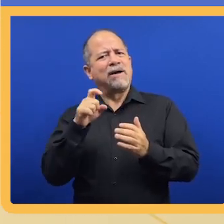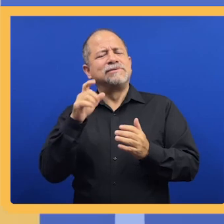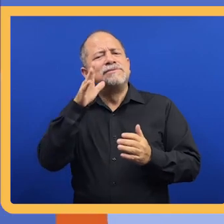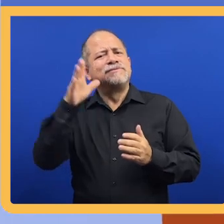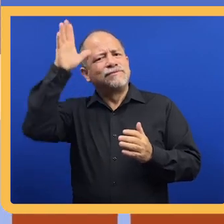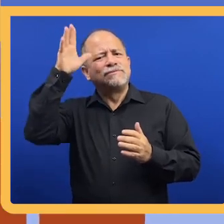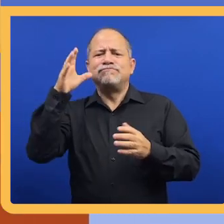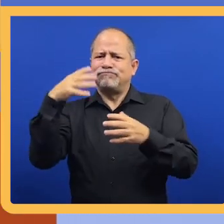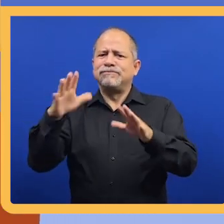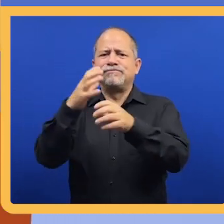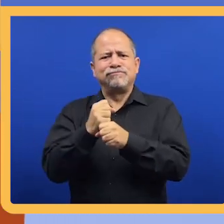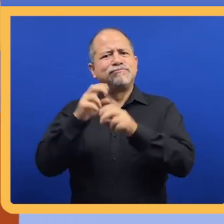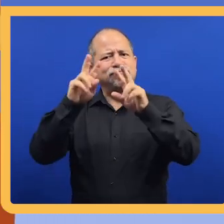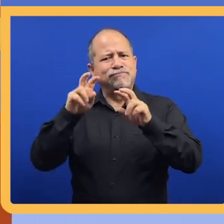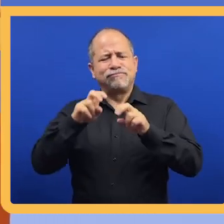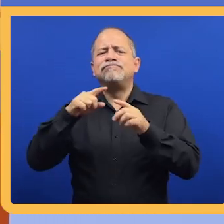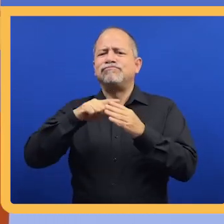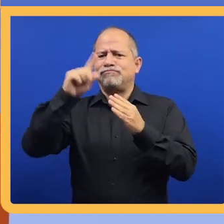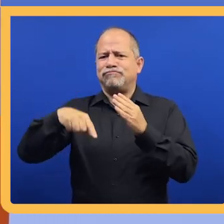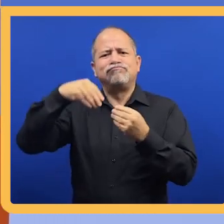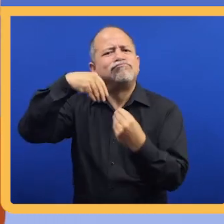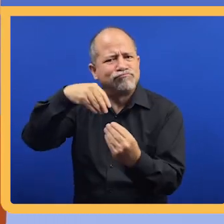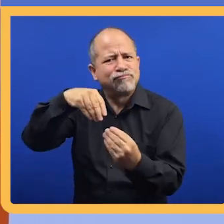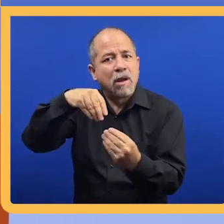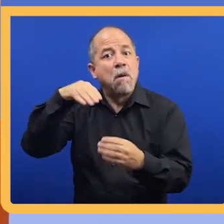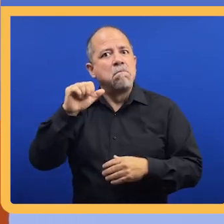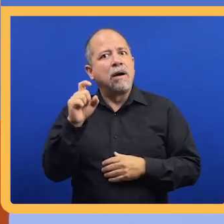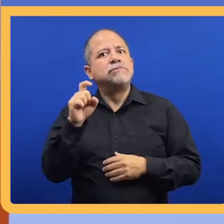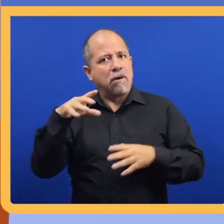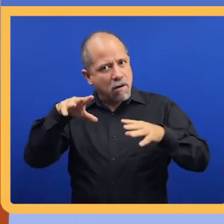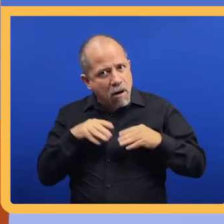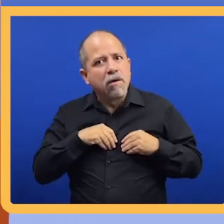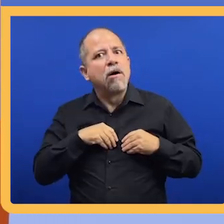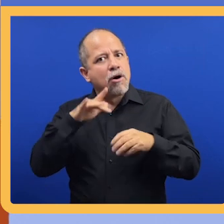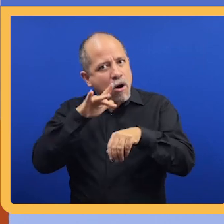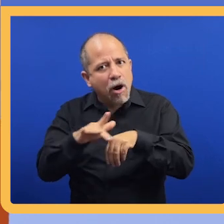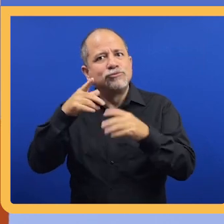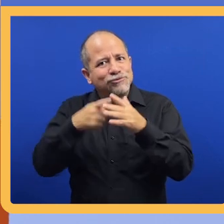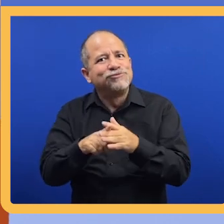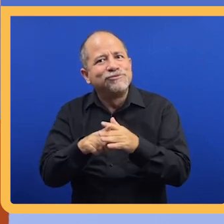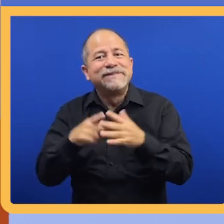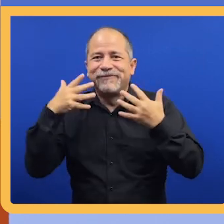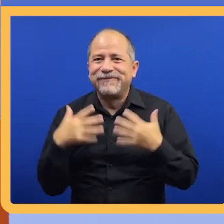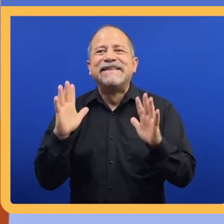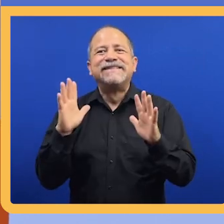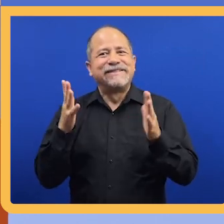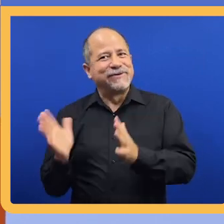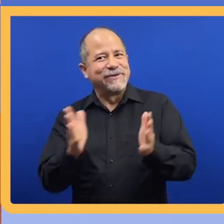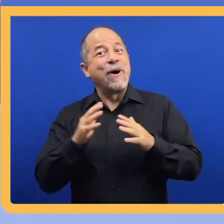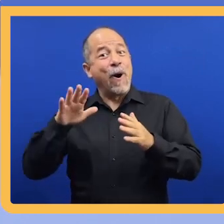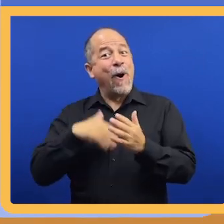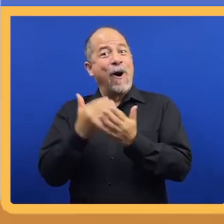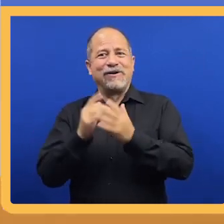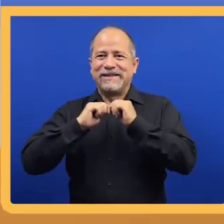Max's parents receive the assessment results, and Max is eligible for Early Start. Then they get to